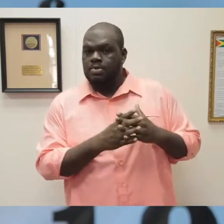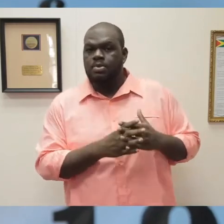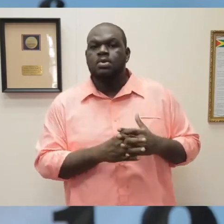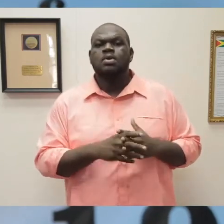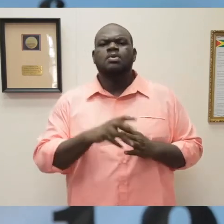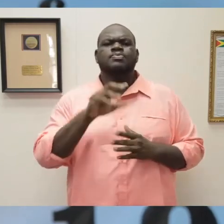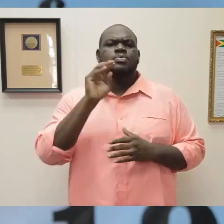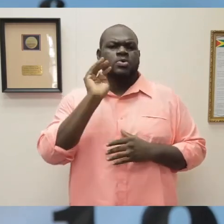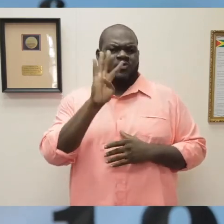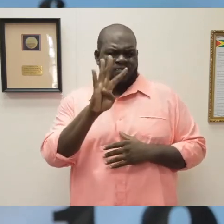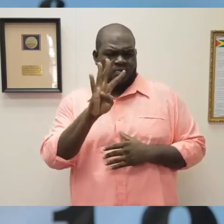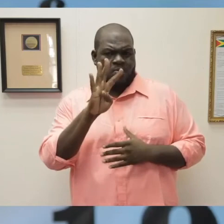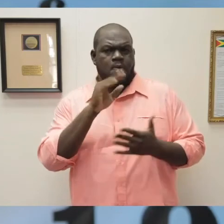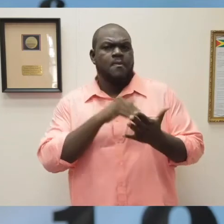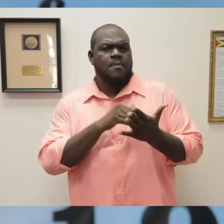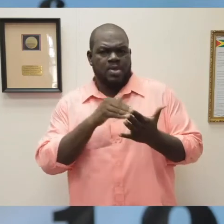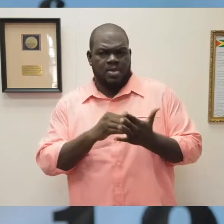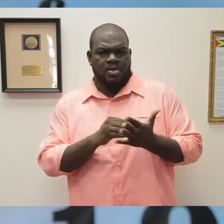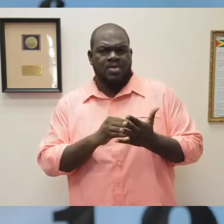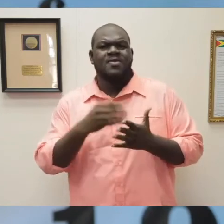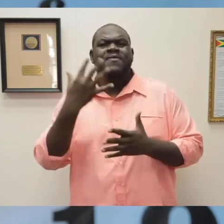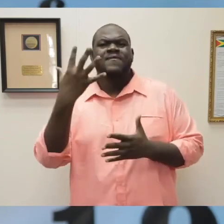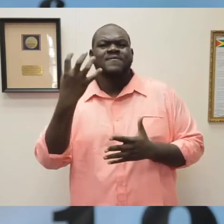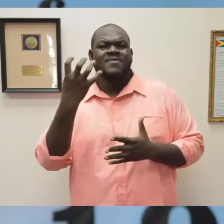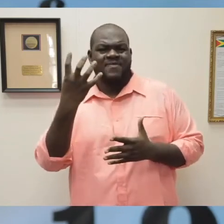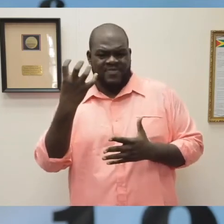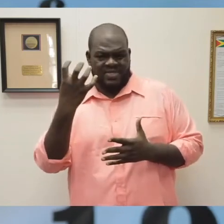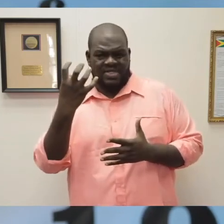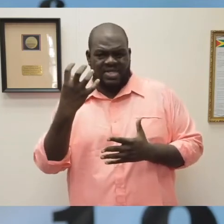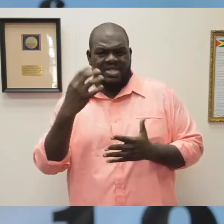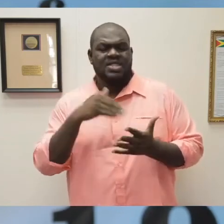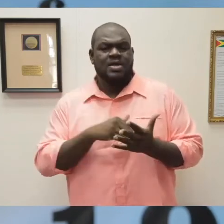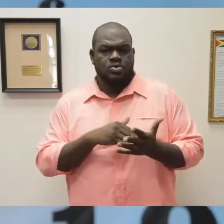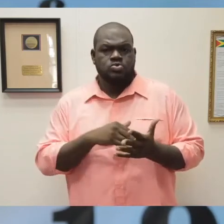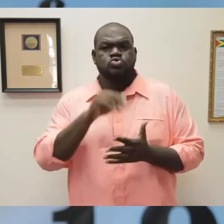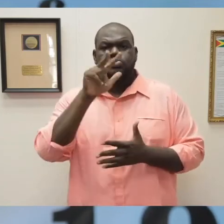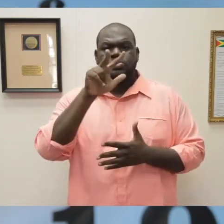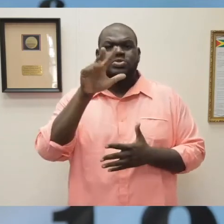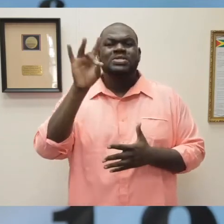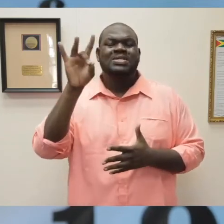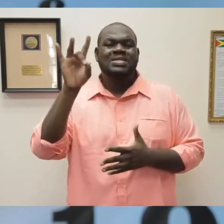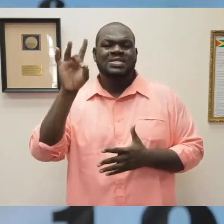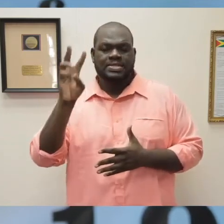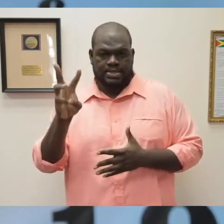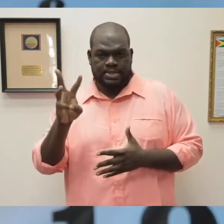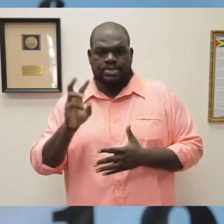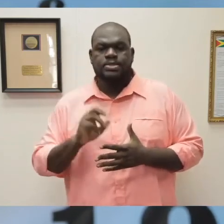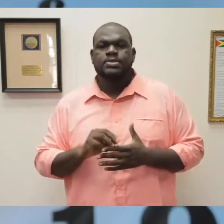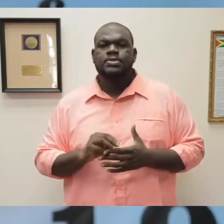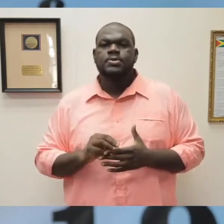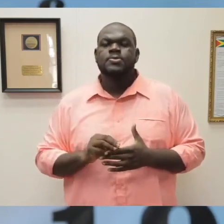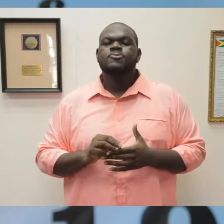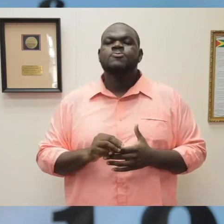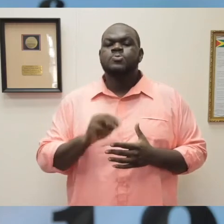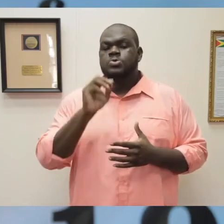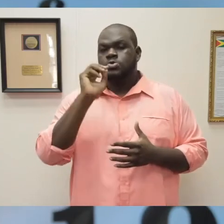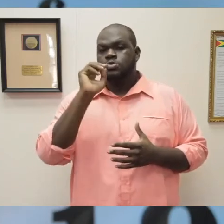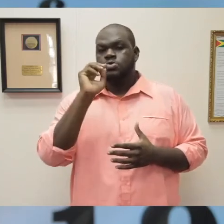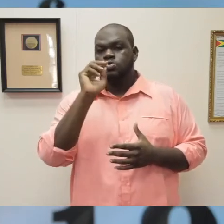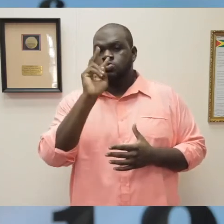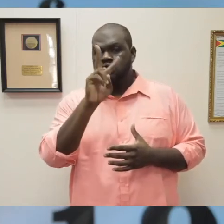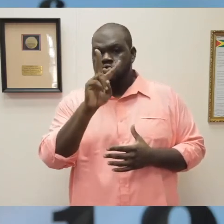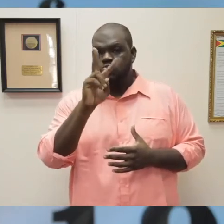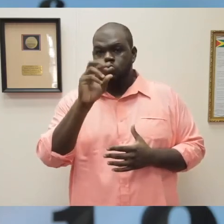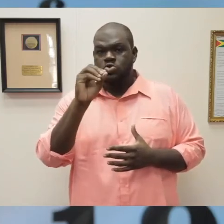,386, with 208,991